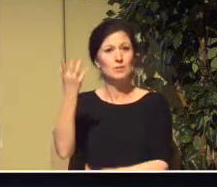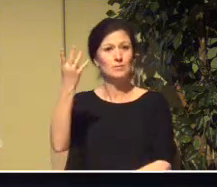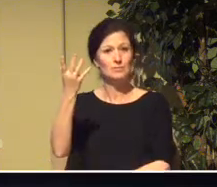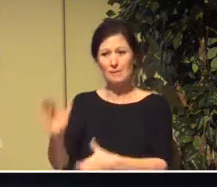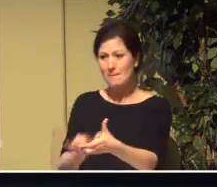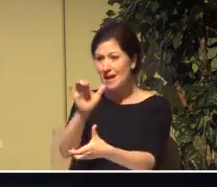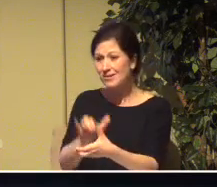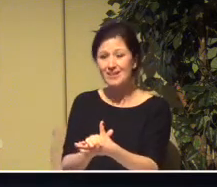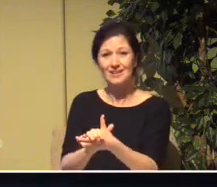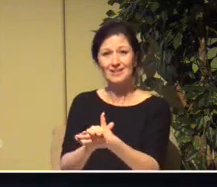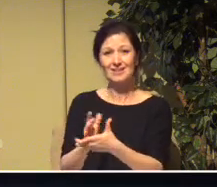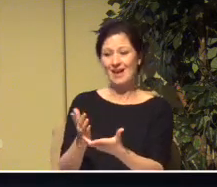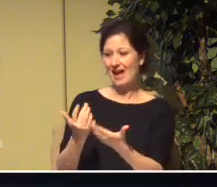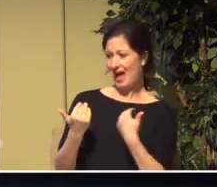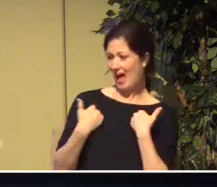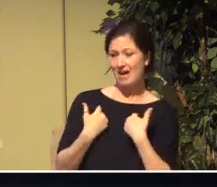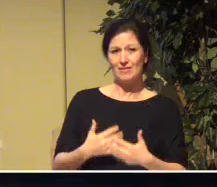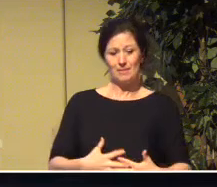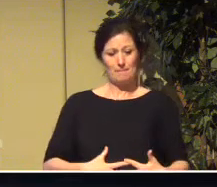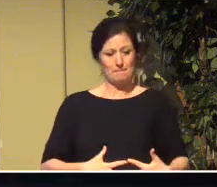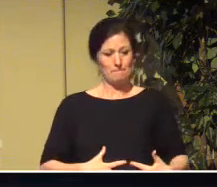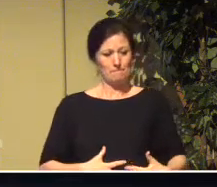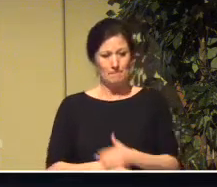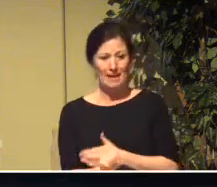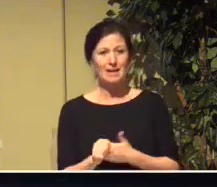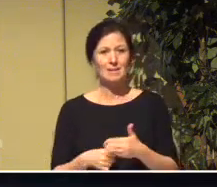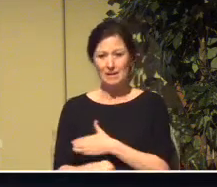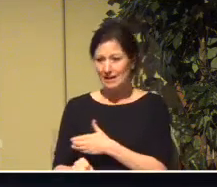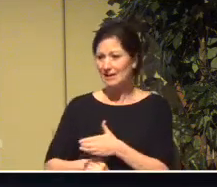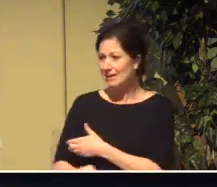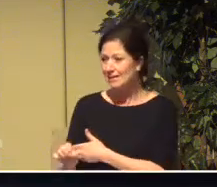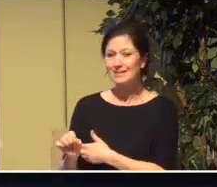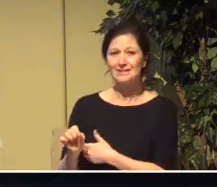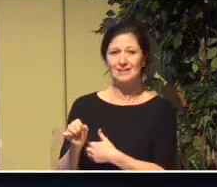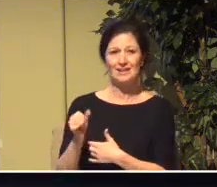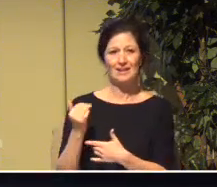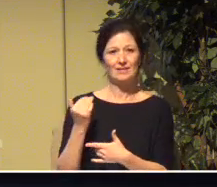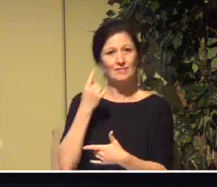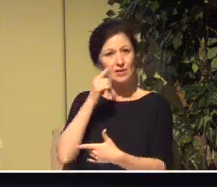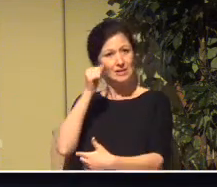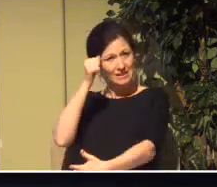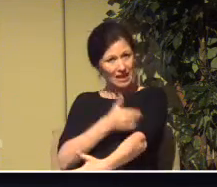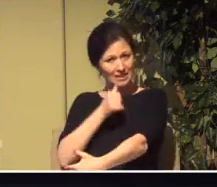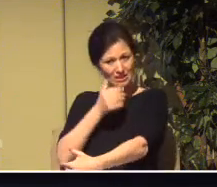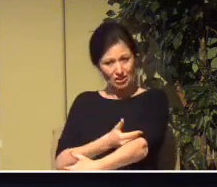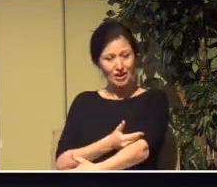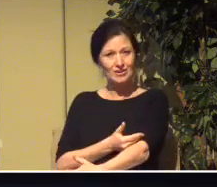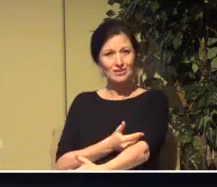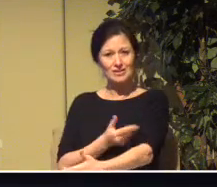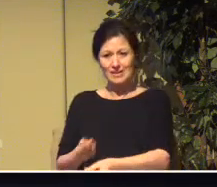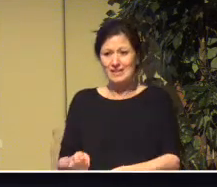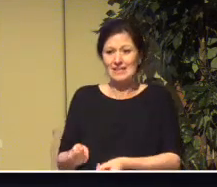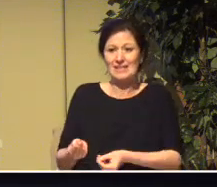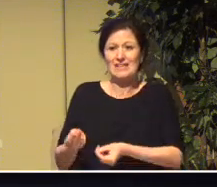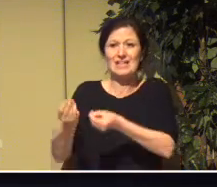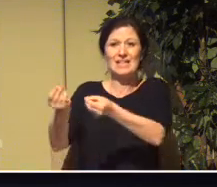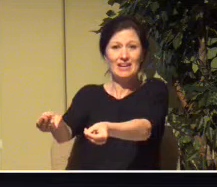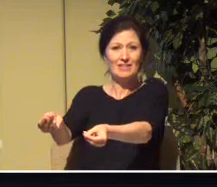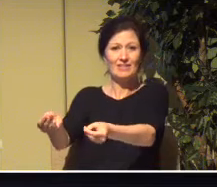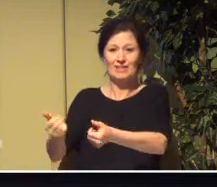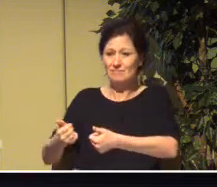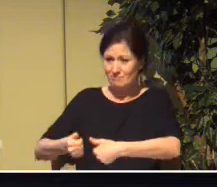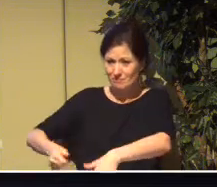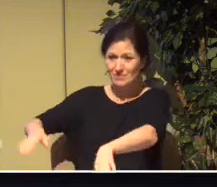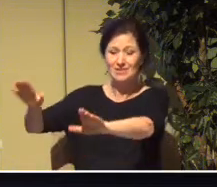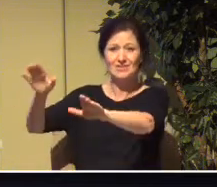have sons and daughters. Find wives for your sons and daughters, and give your daughters in marriage, so that they too